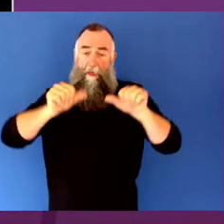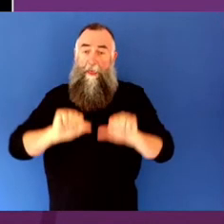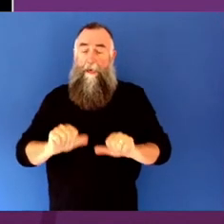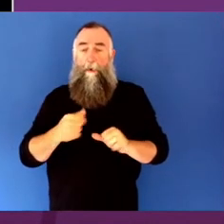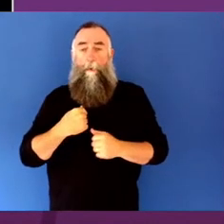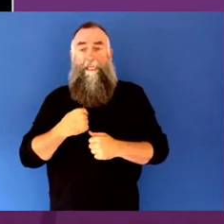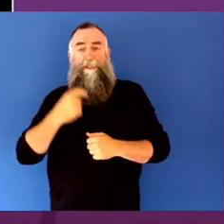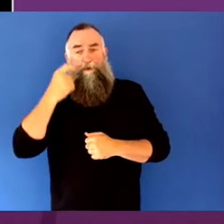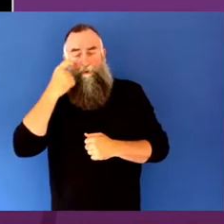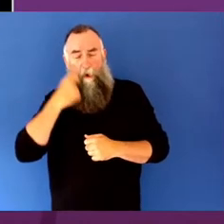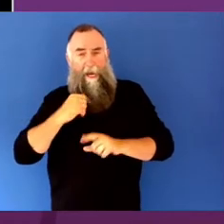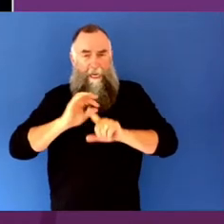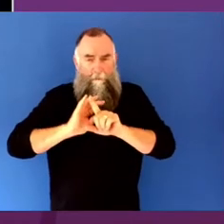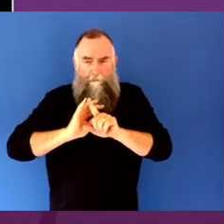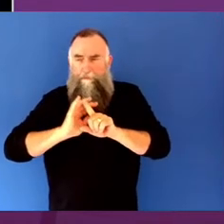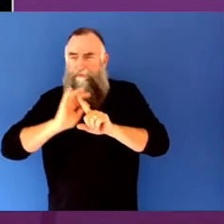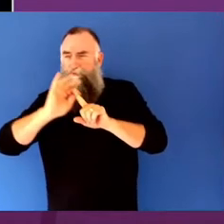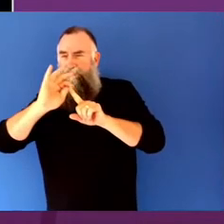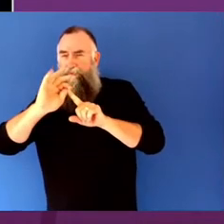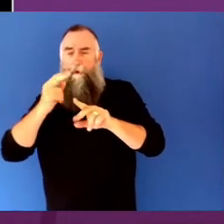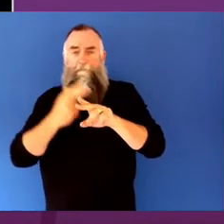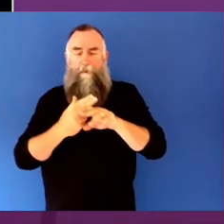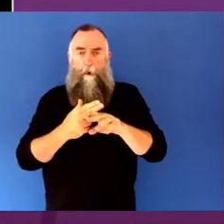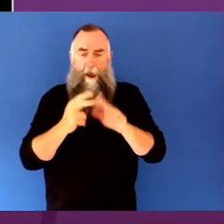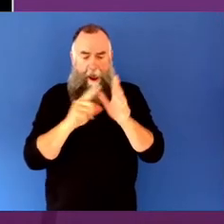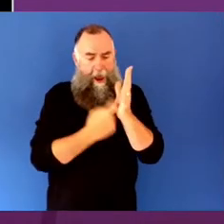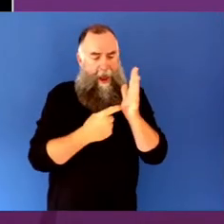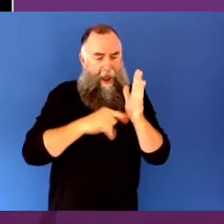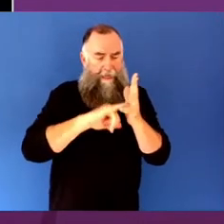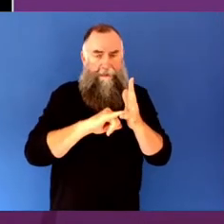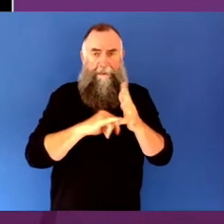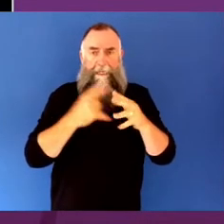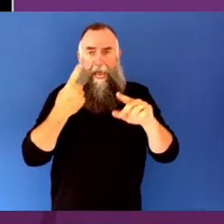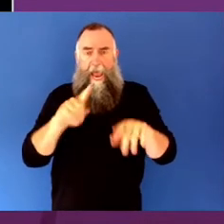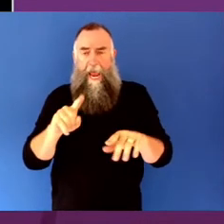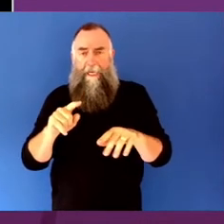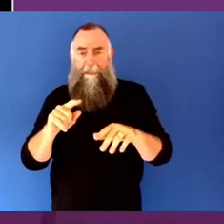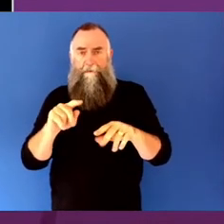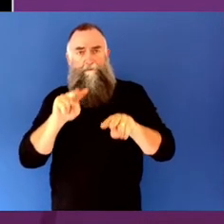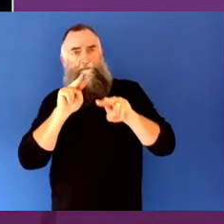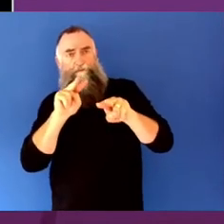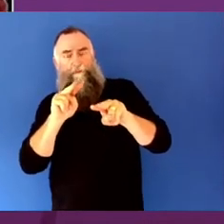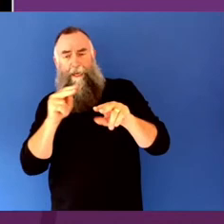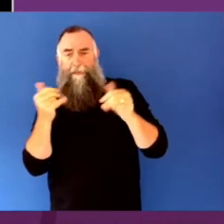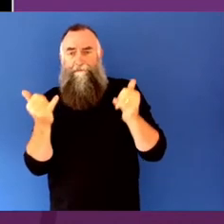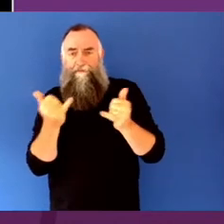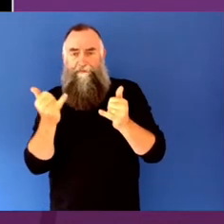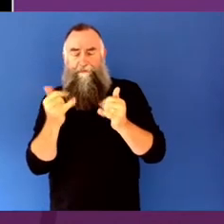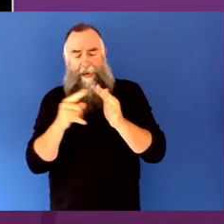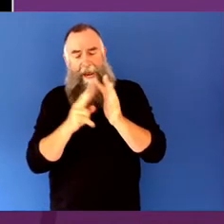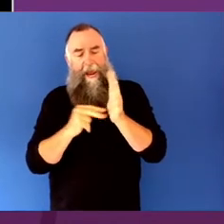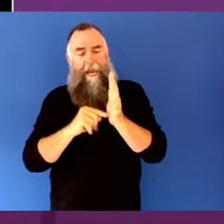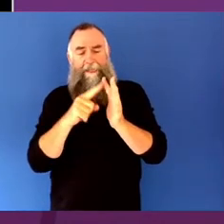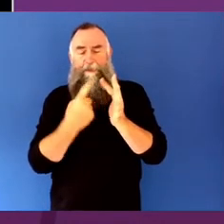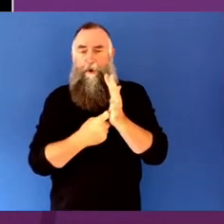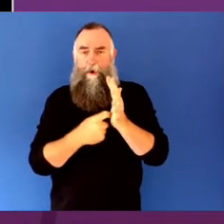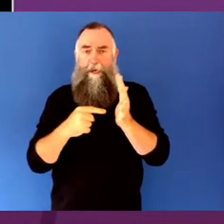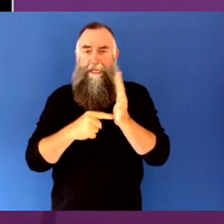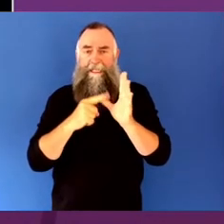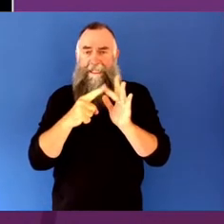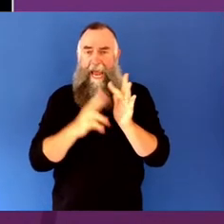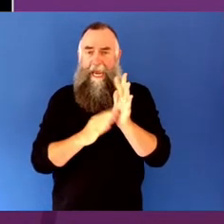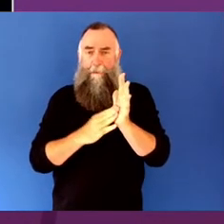the arts and entertainment sectors to boost the mental health of participants and